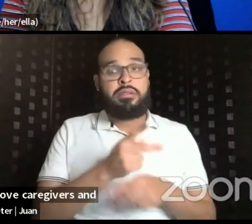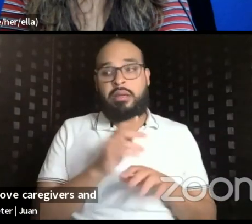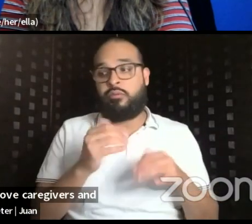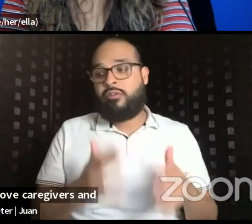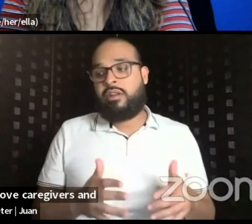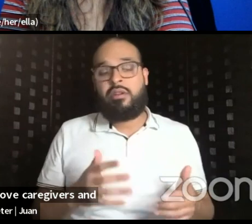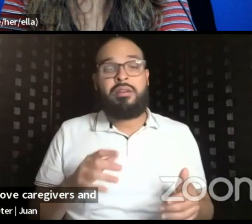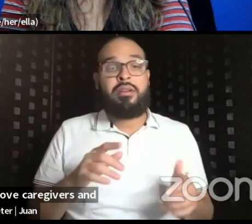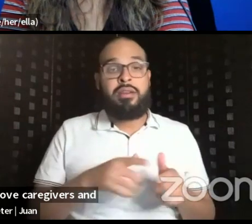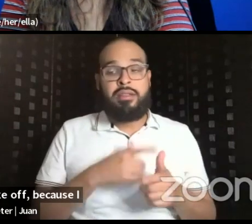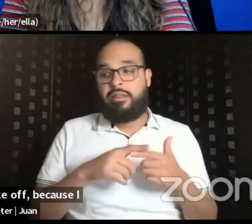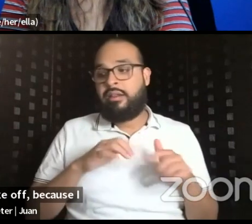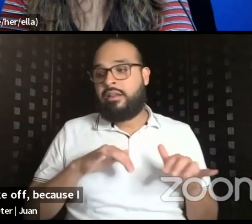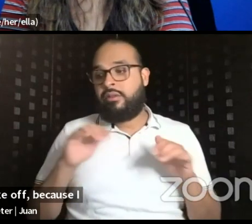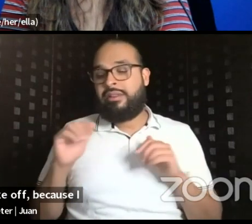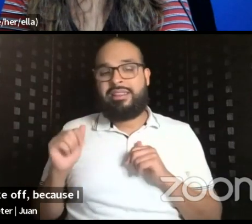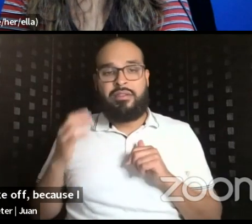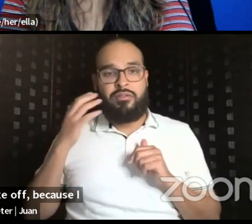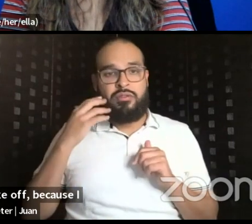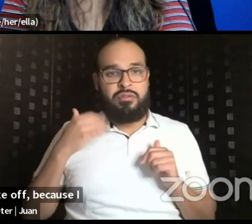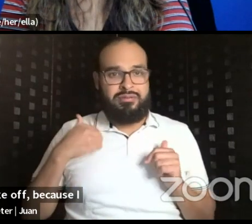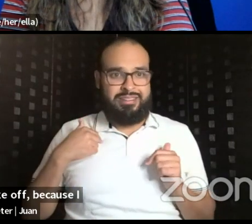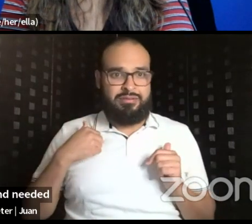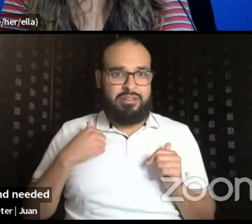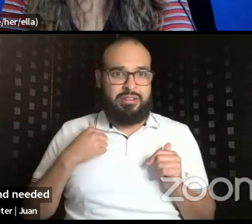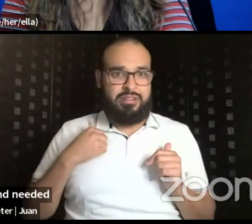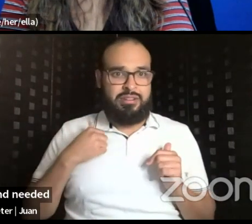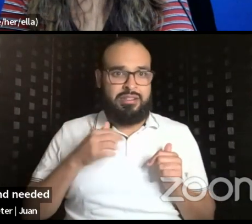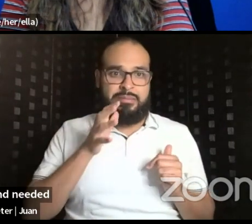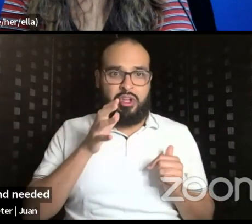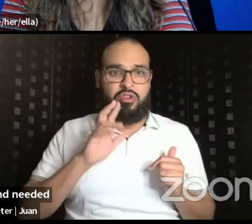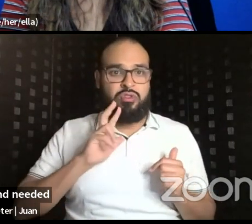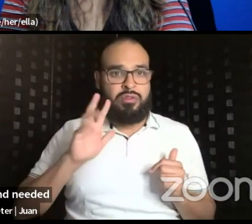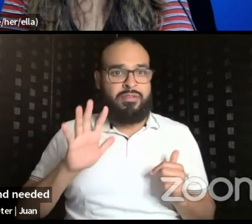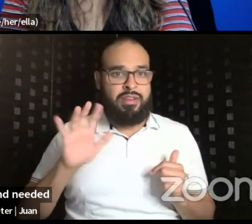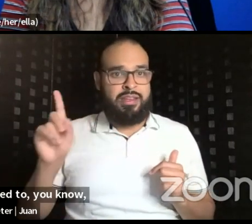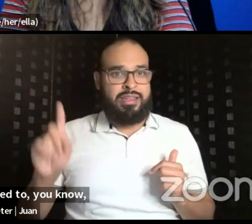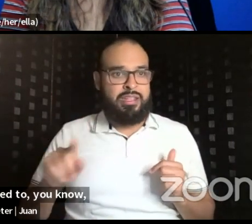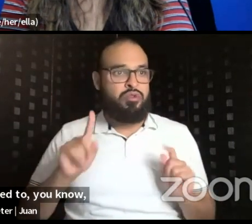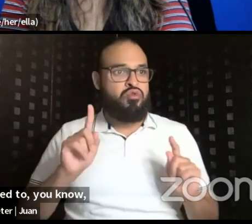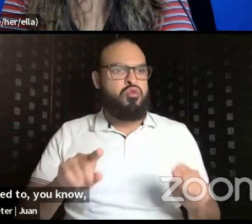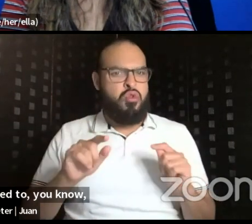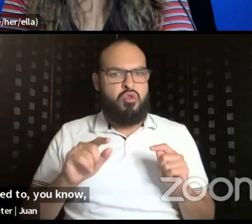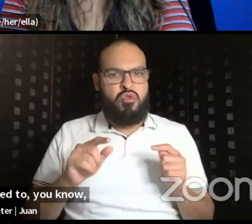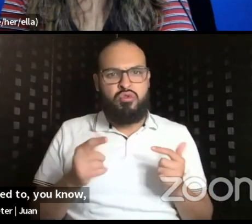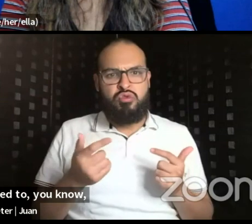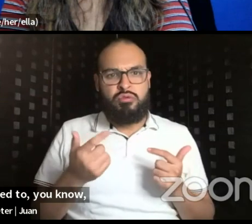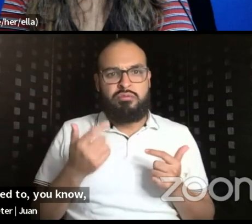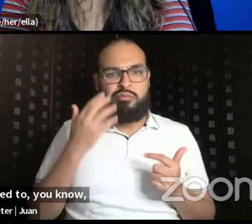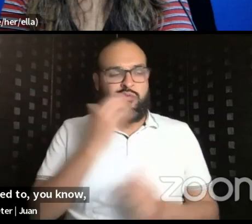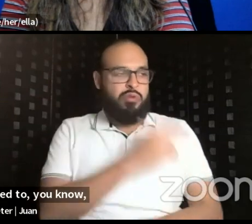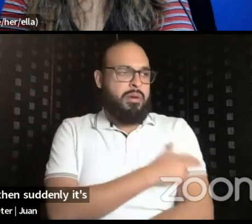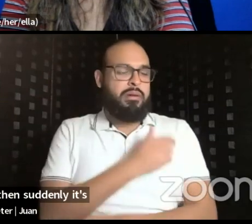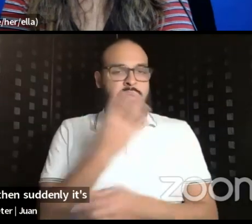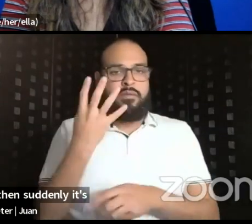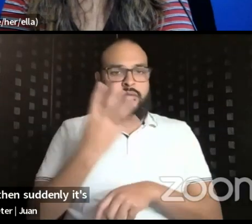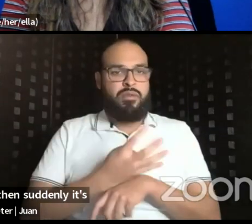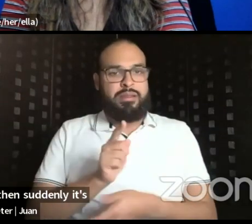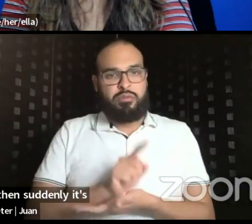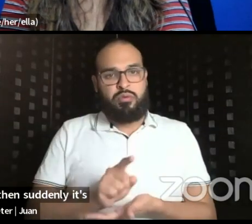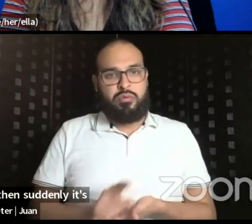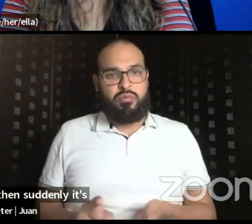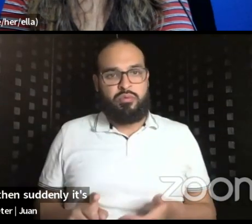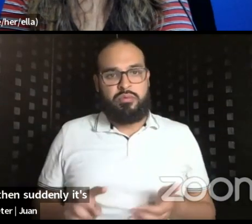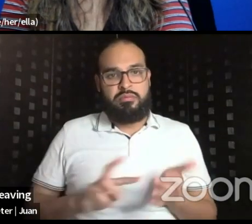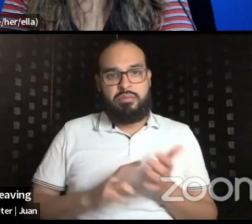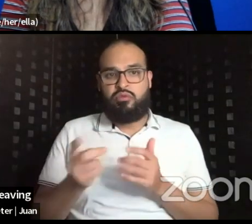was a geriatric mother at 35 and needed to, you know, go to the hospital four times a week, then suddenly it's like, well, you know, you're leaving a real hole here.